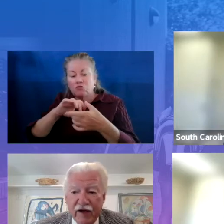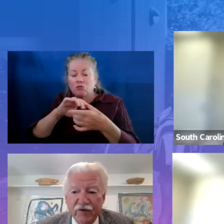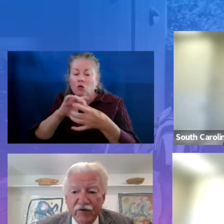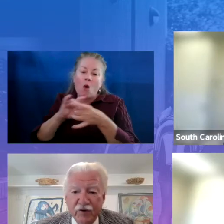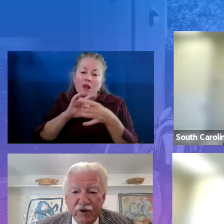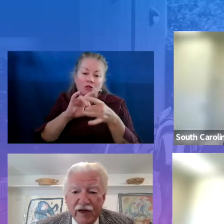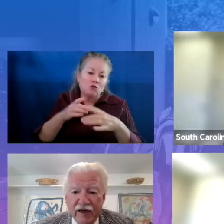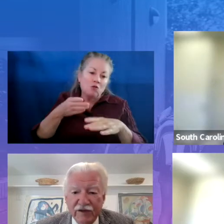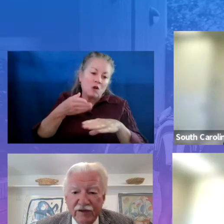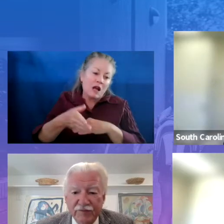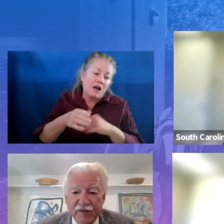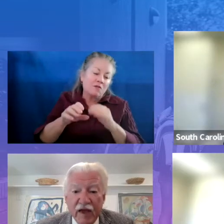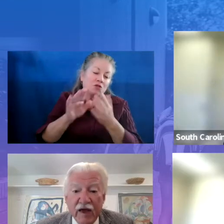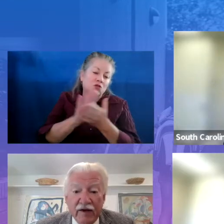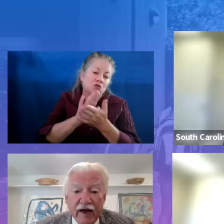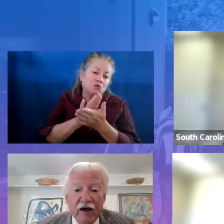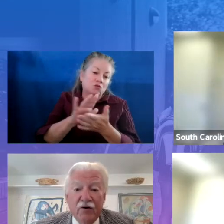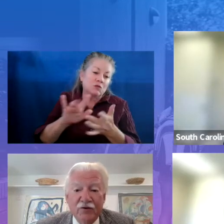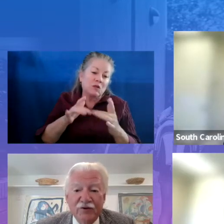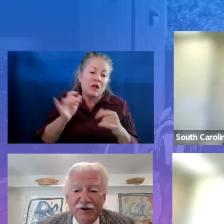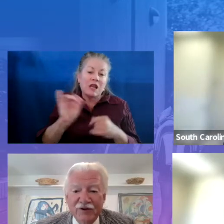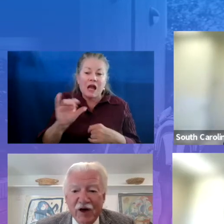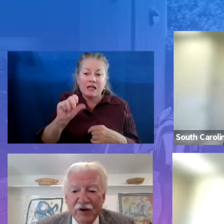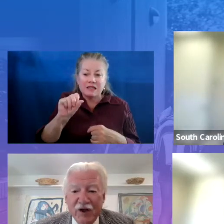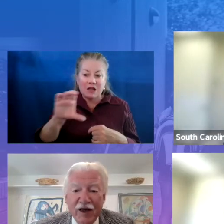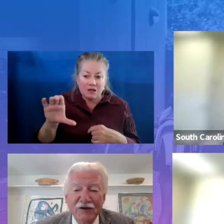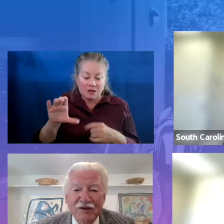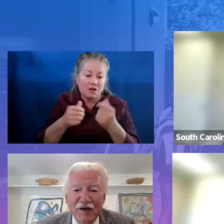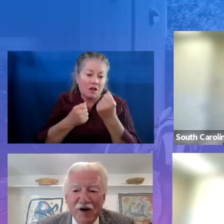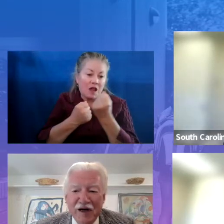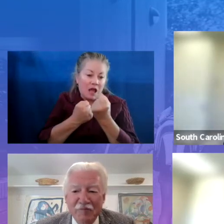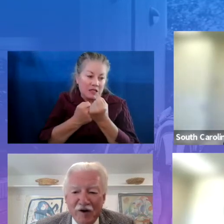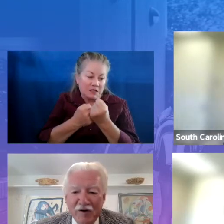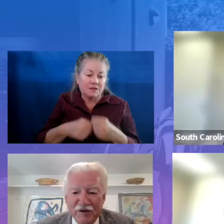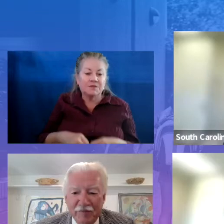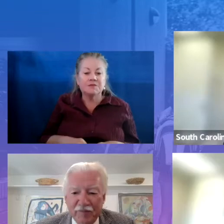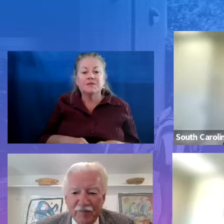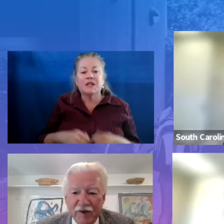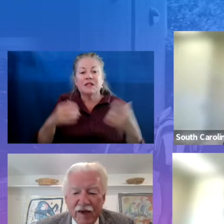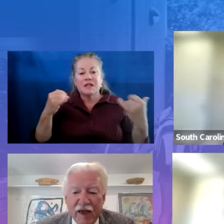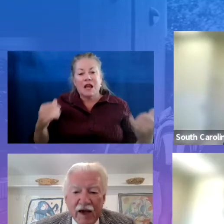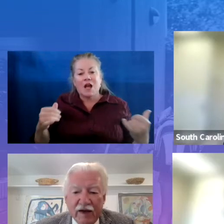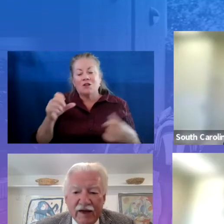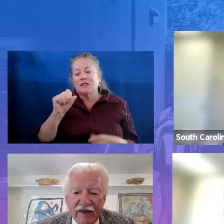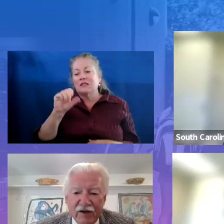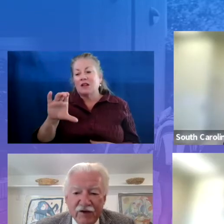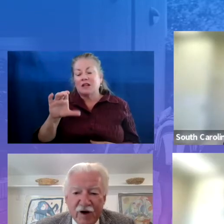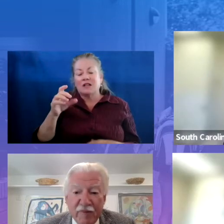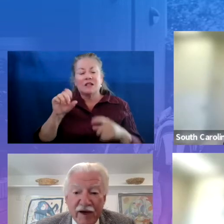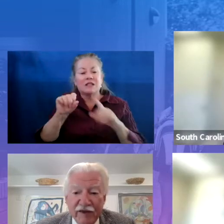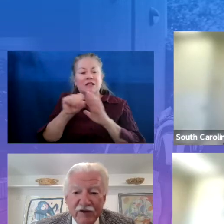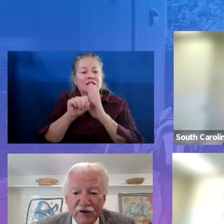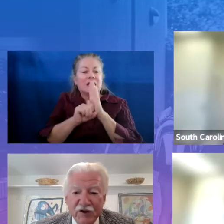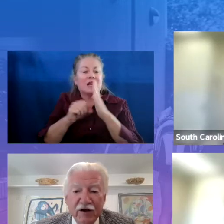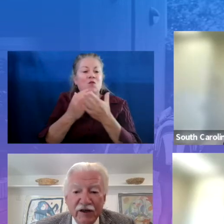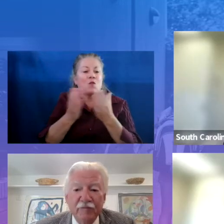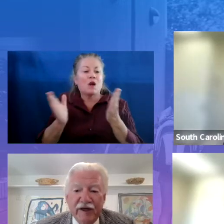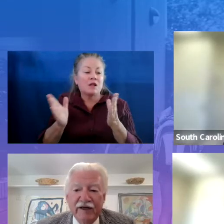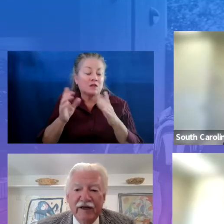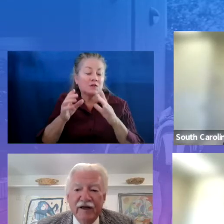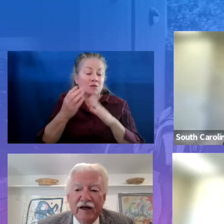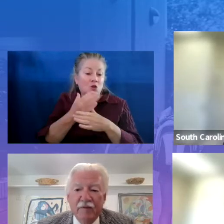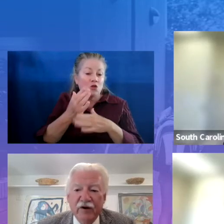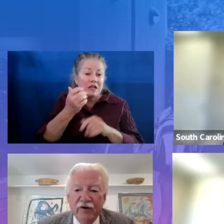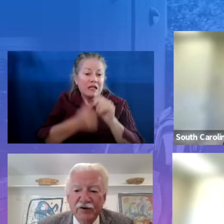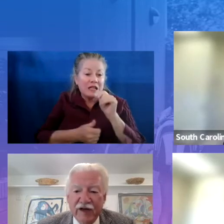Carolina After-School Alliance. Now to the South Carolina Statewide Partnership. I'd like each of our panelists to share a little